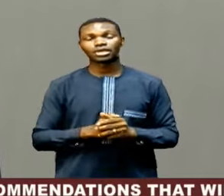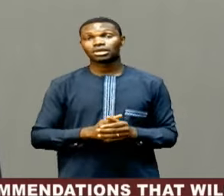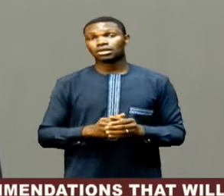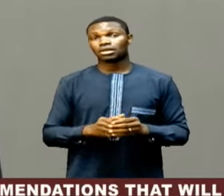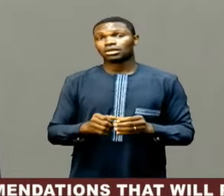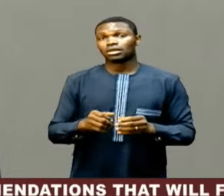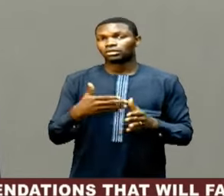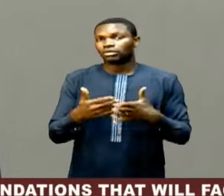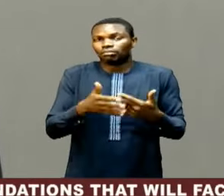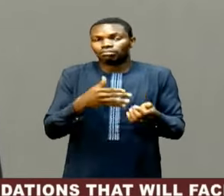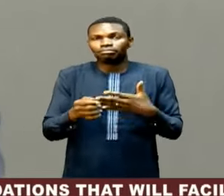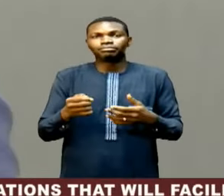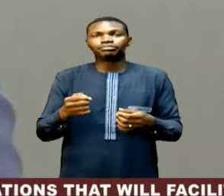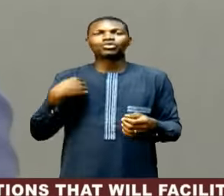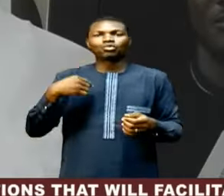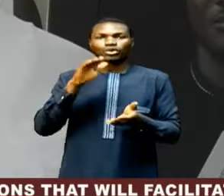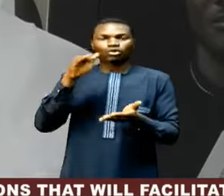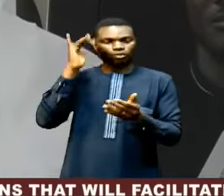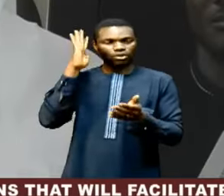accomplishments.